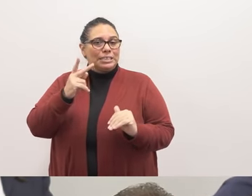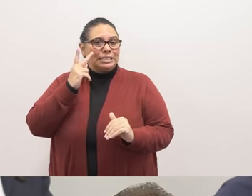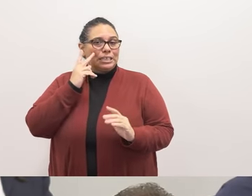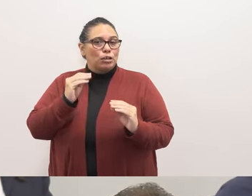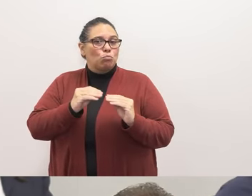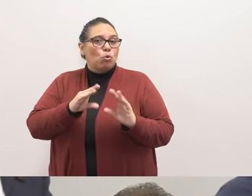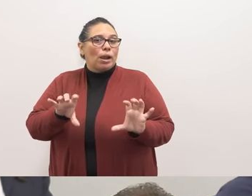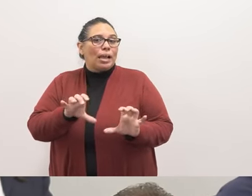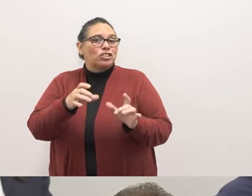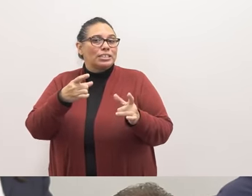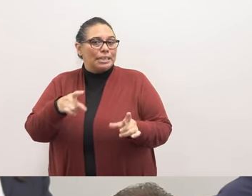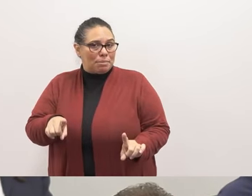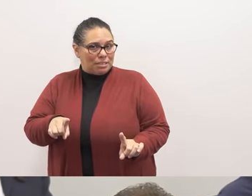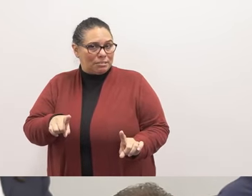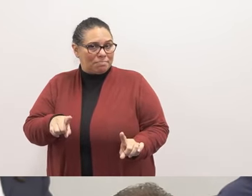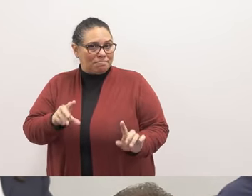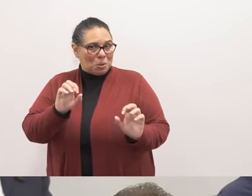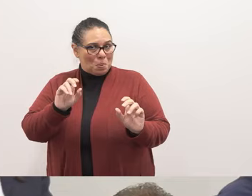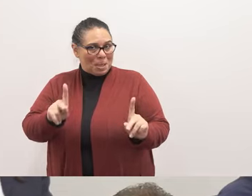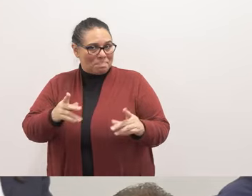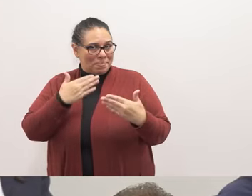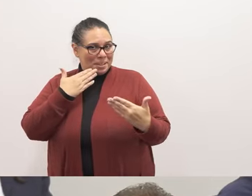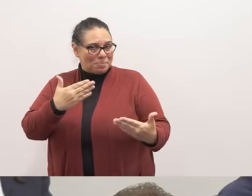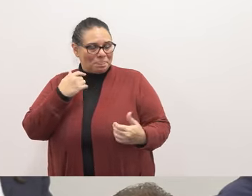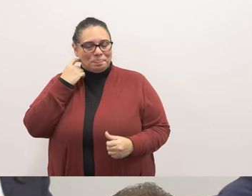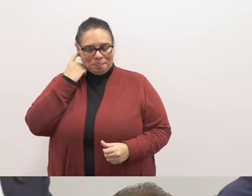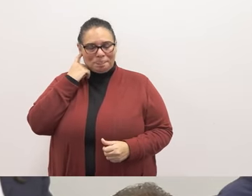action taking place. Okay, thank you.